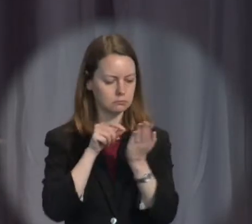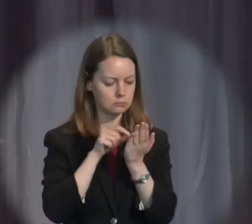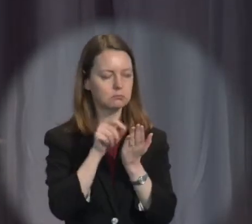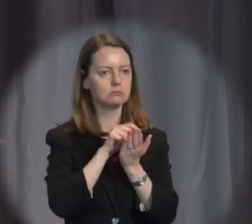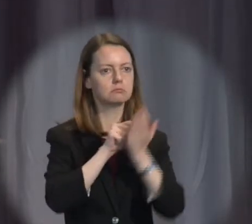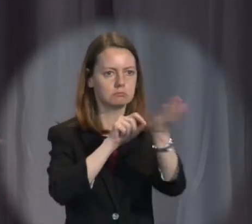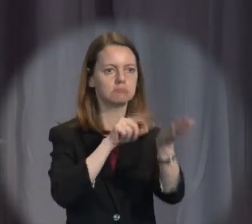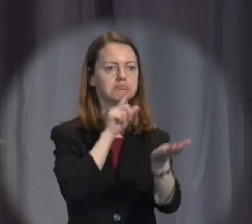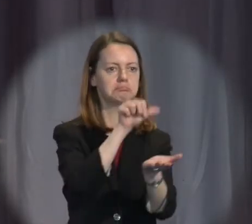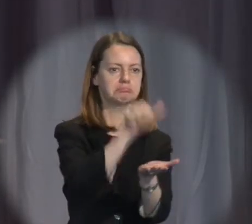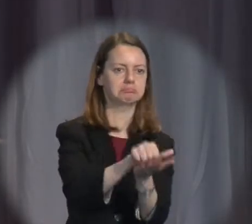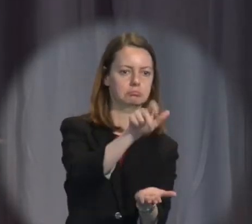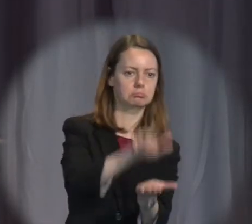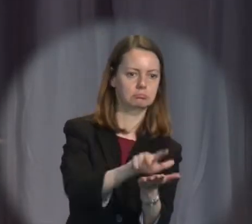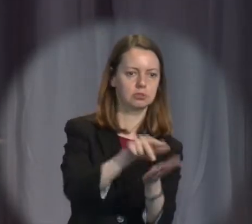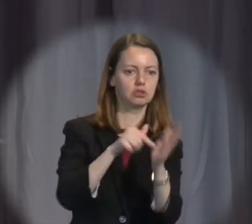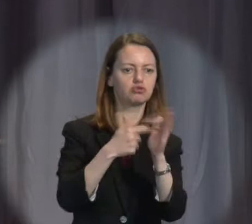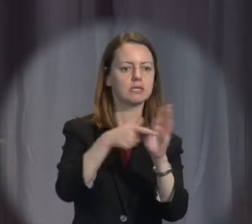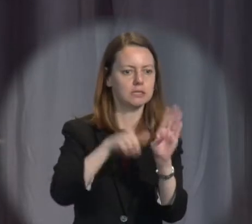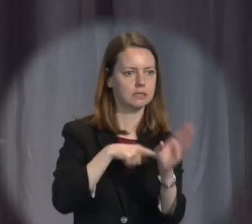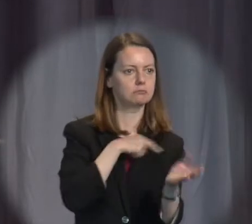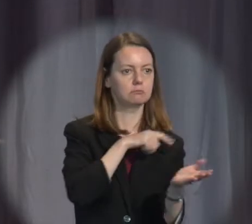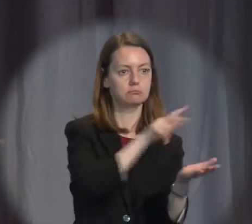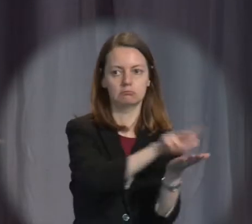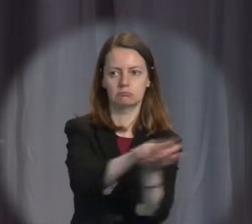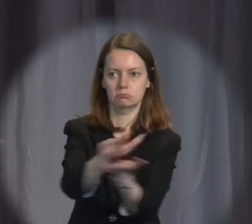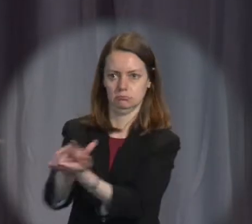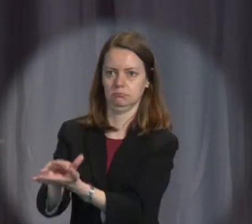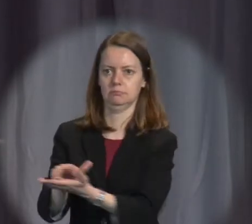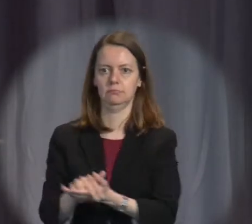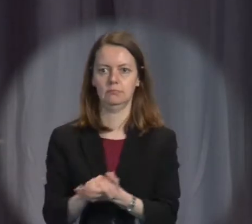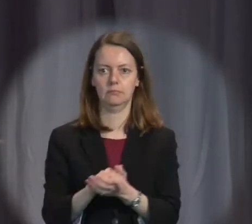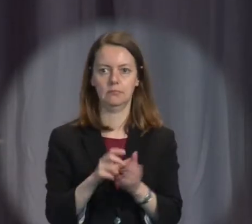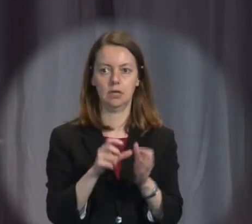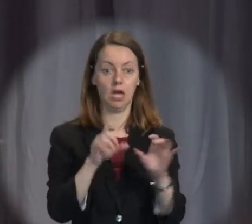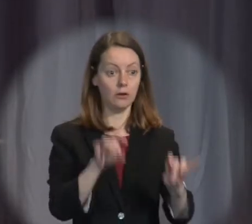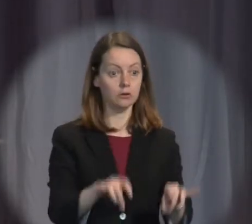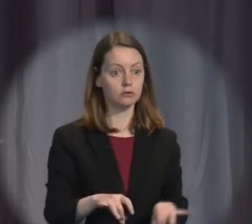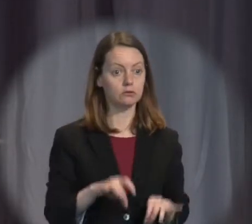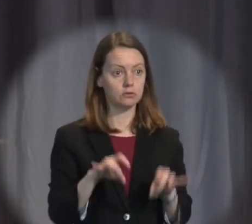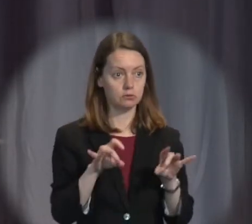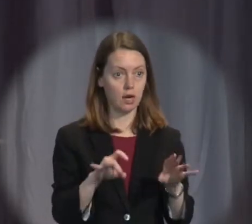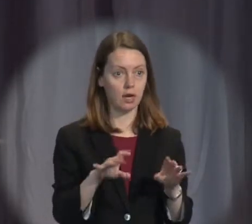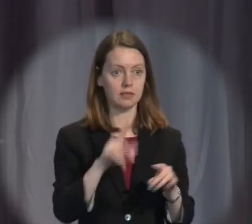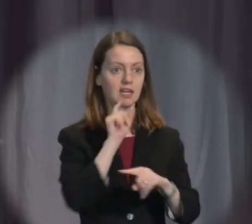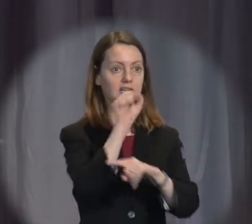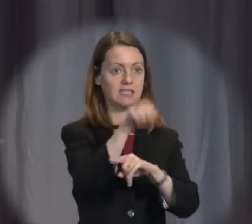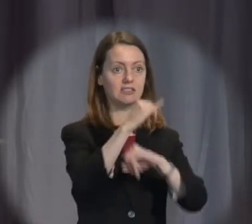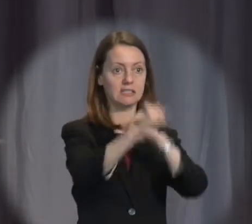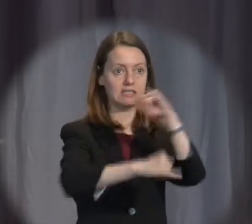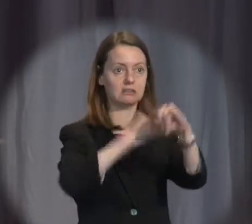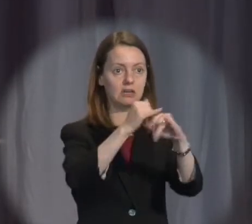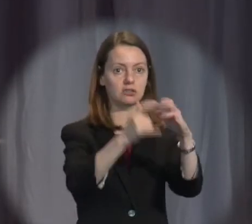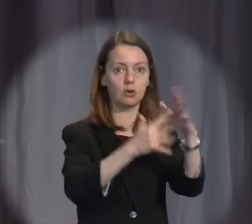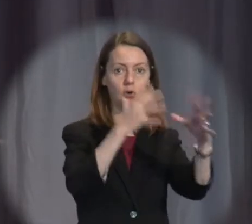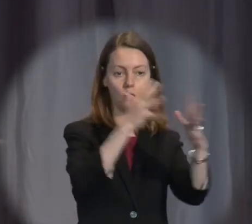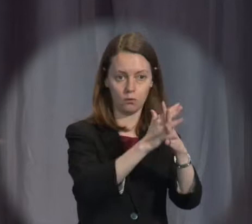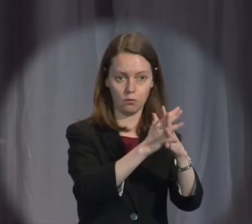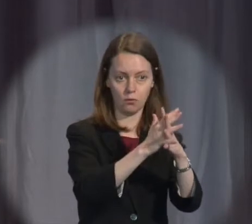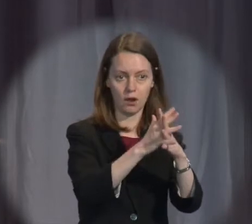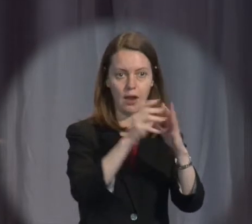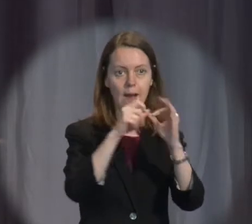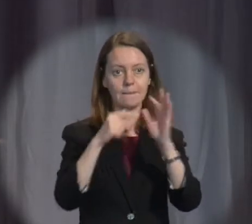and ratified these treaties. But sadly Australia has only occasionally